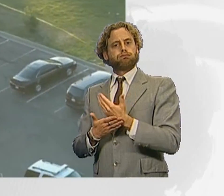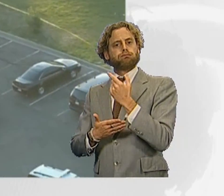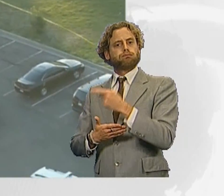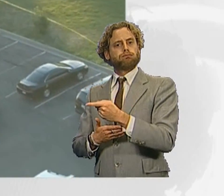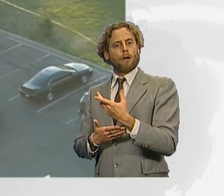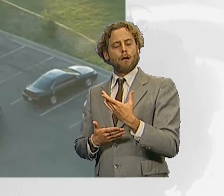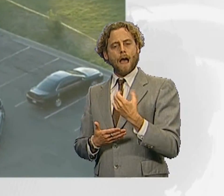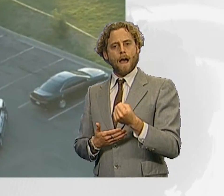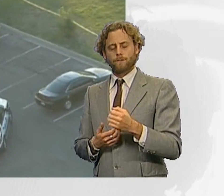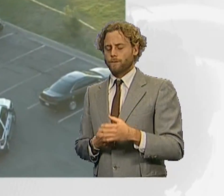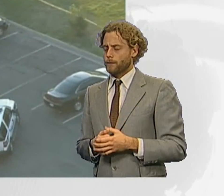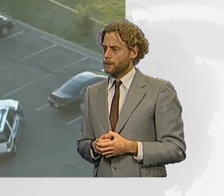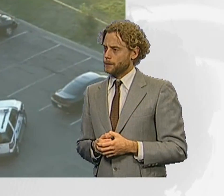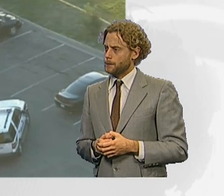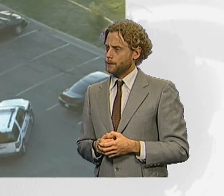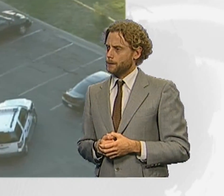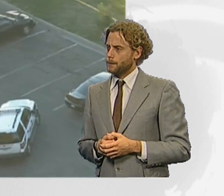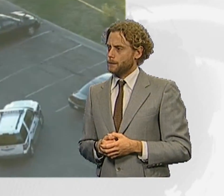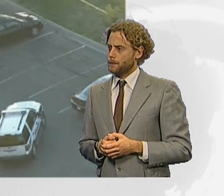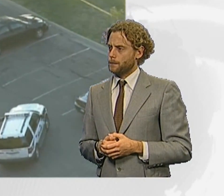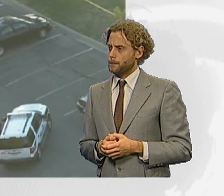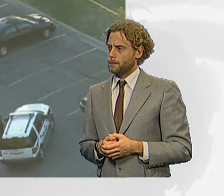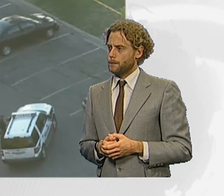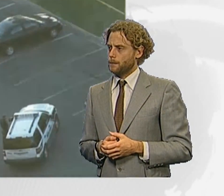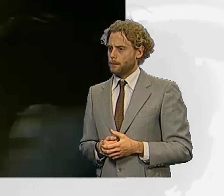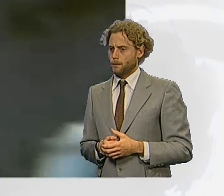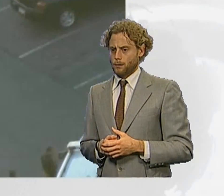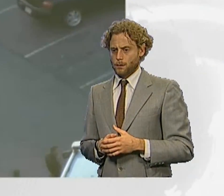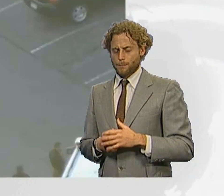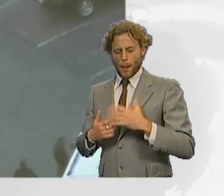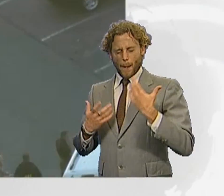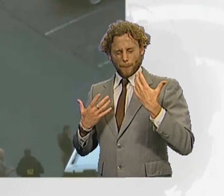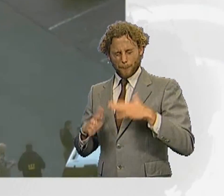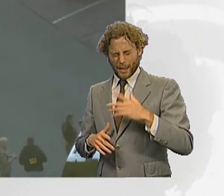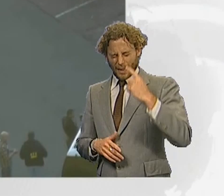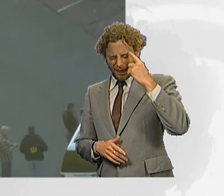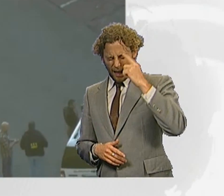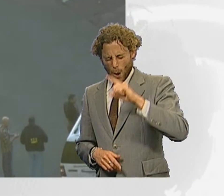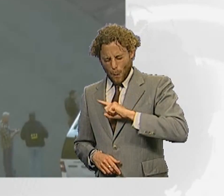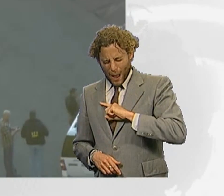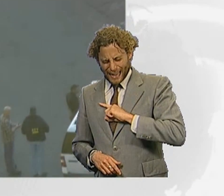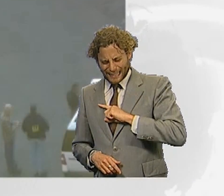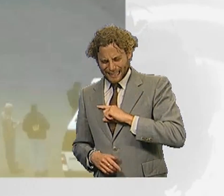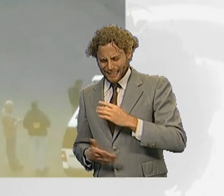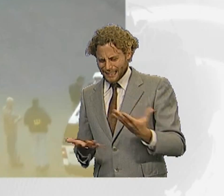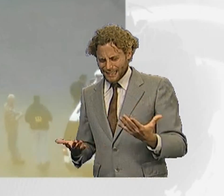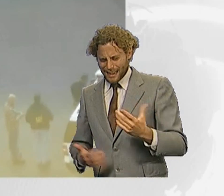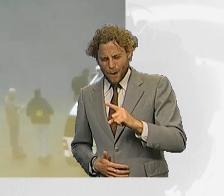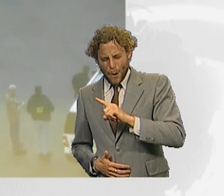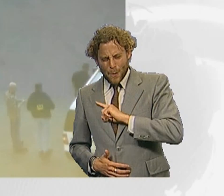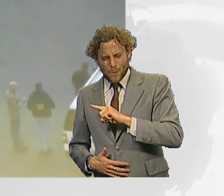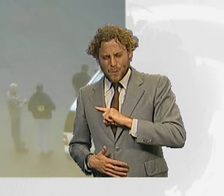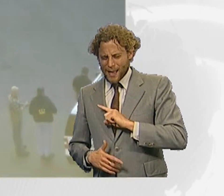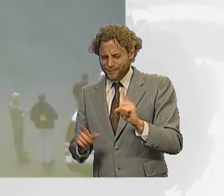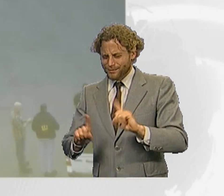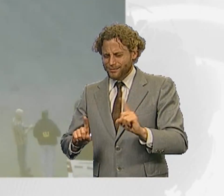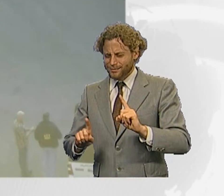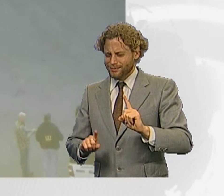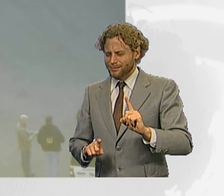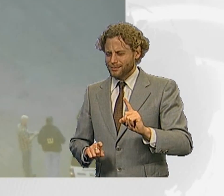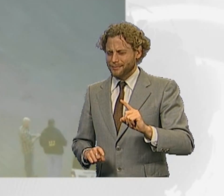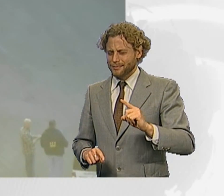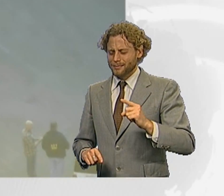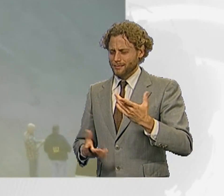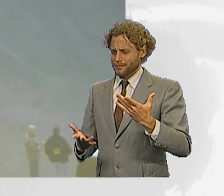you're just... We're all left with questions of why. Why did this happen? What is so bad in this